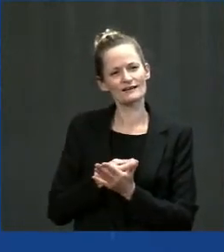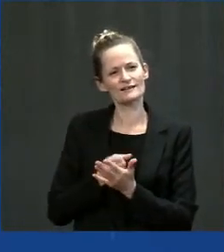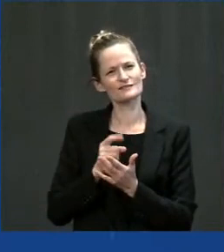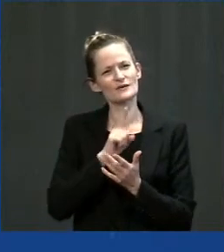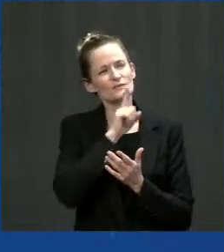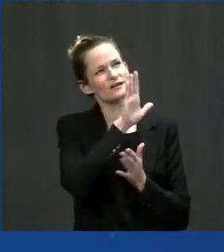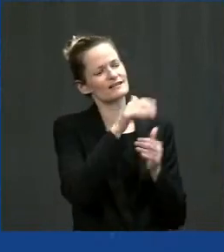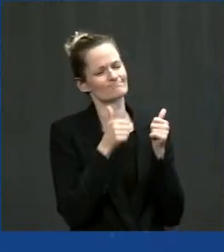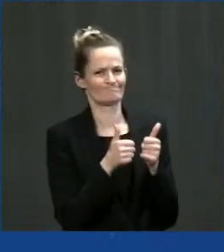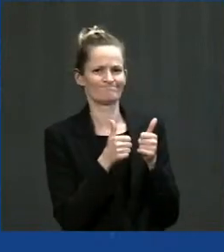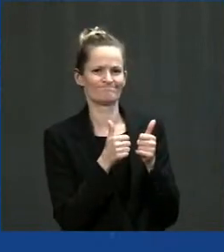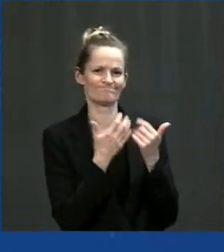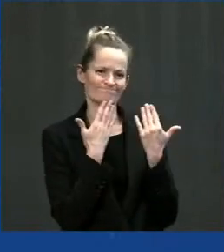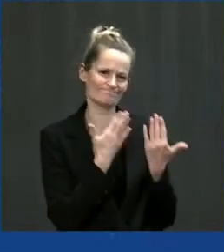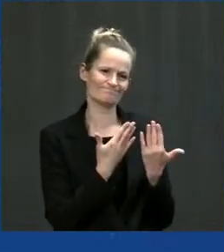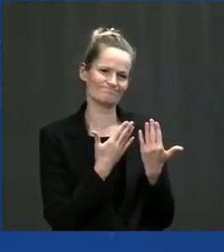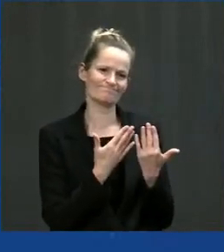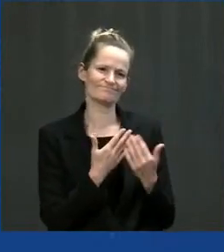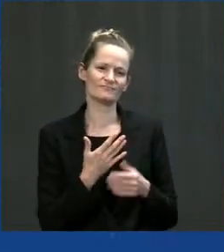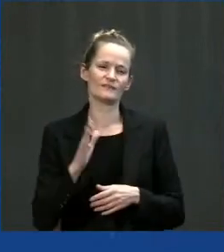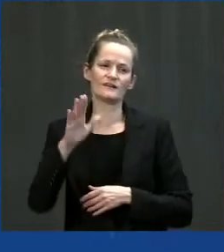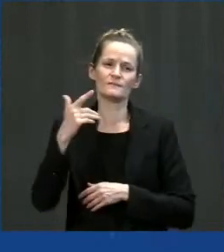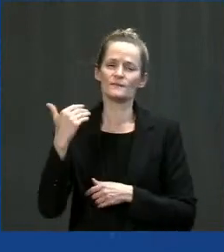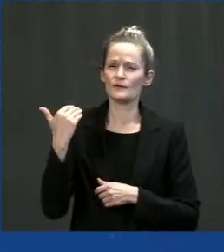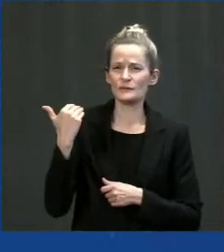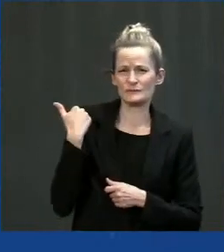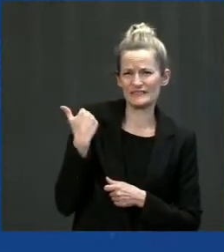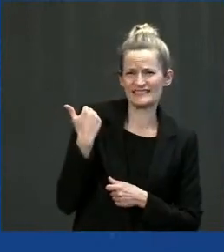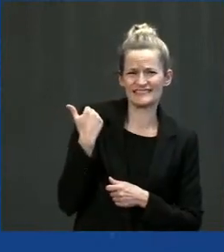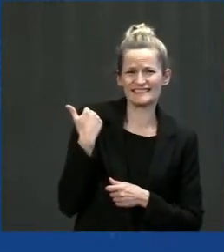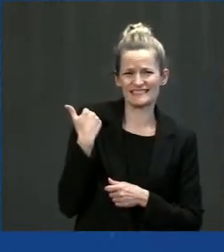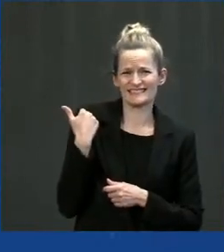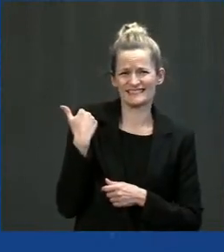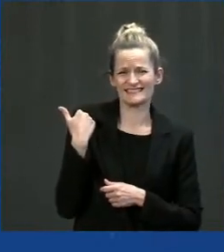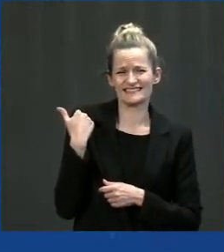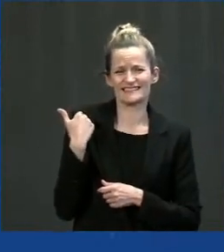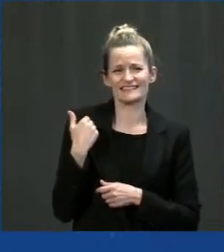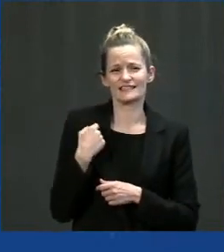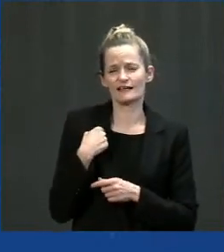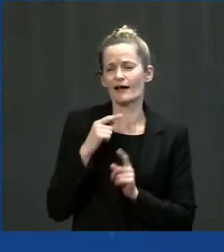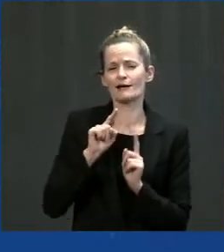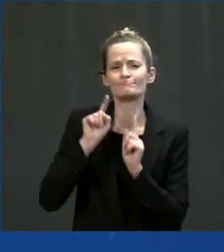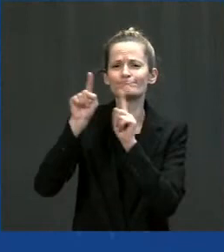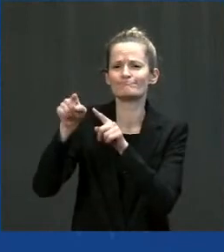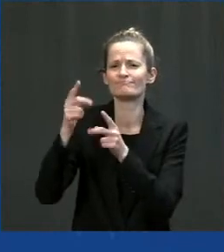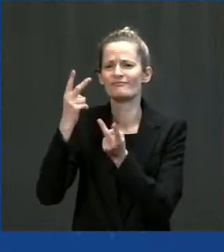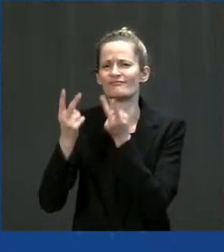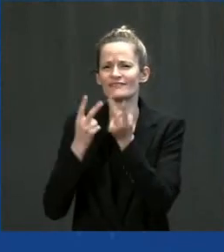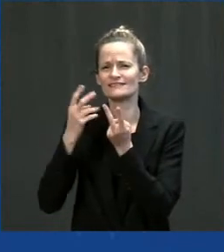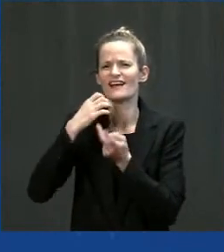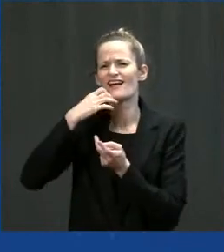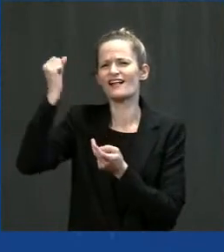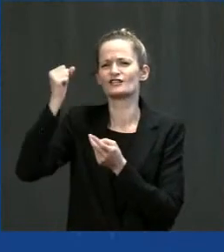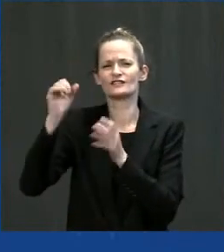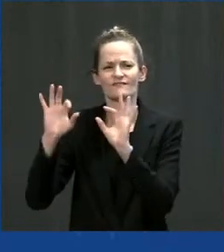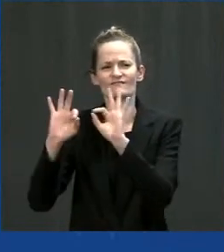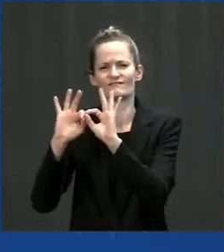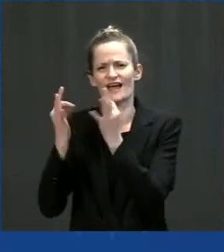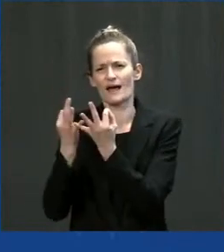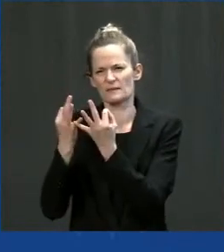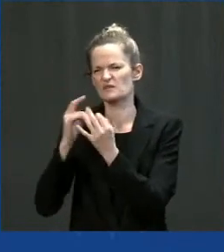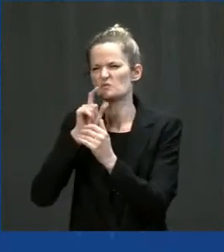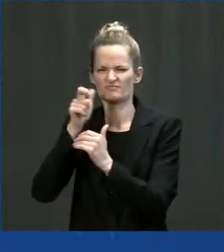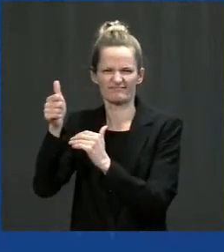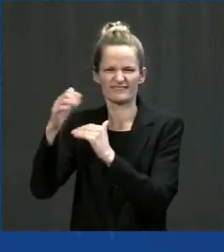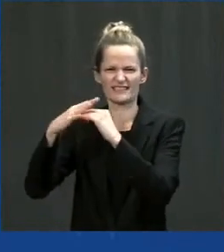We recently visited, Mr. President, an elderly family, some Cherokee elders that are fluent Cherokee speakers. live in a little community